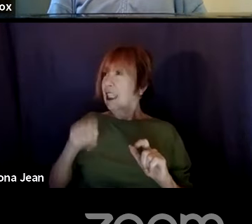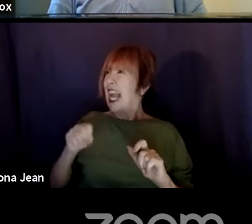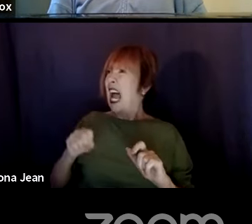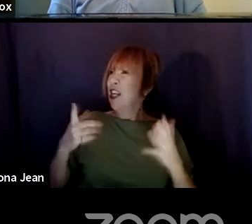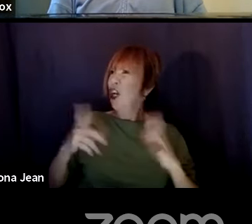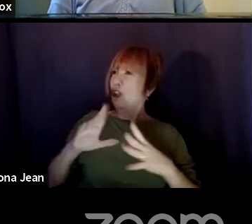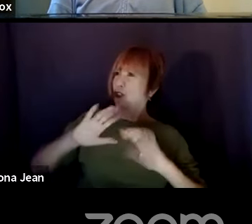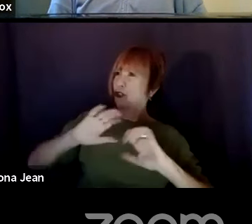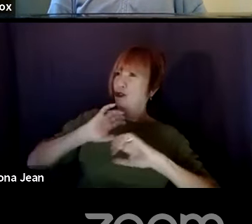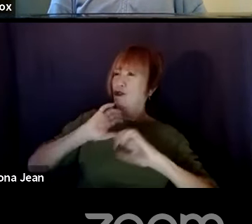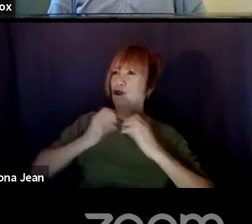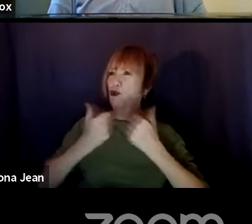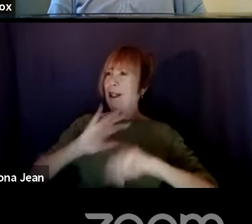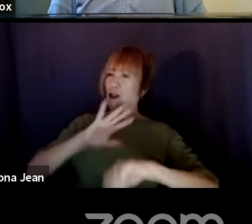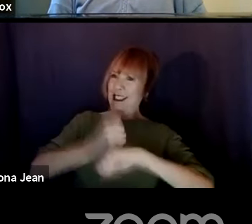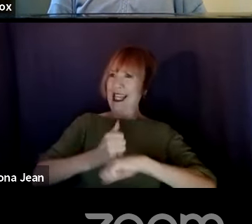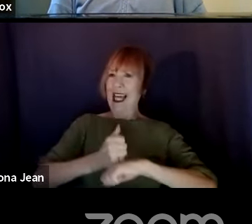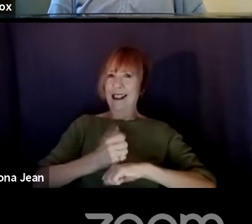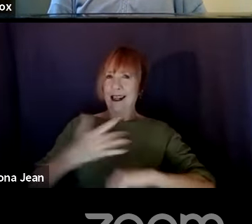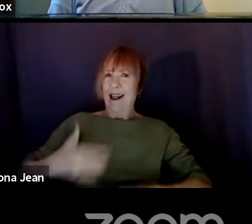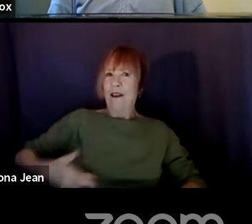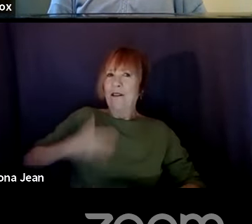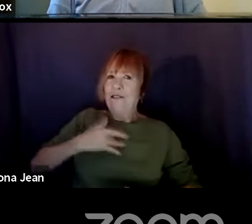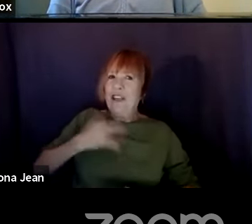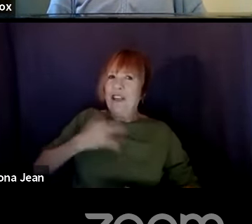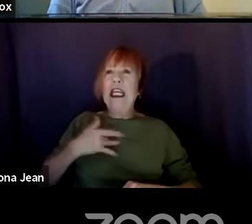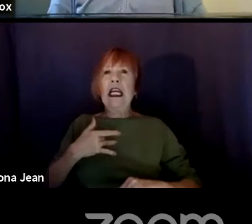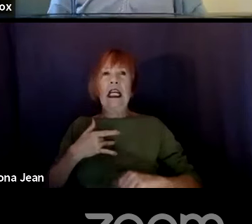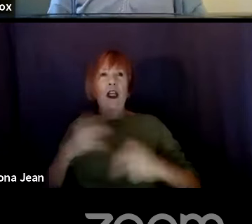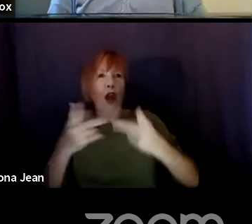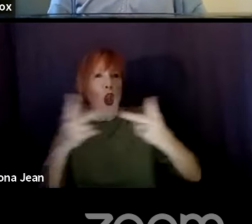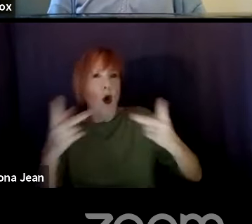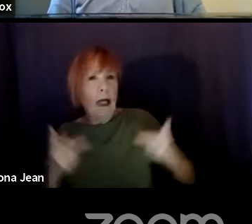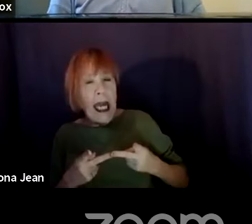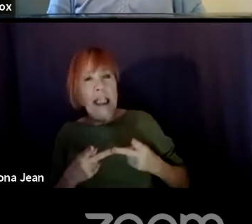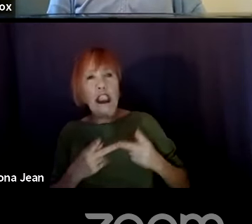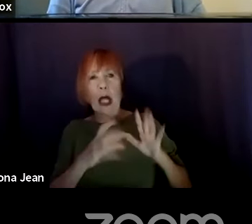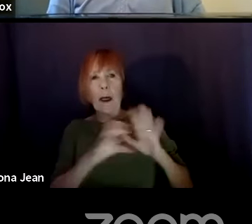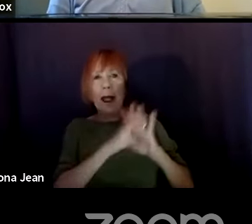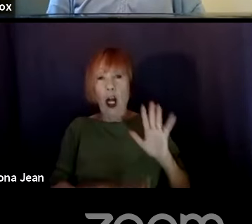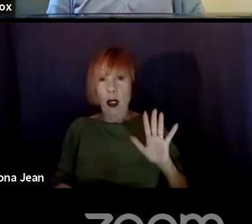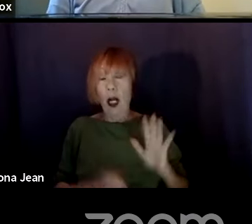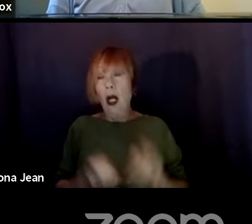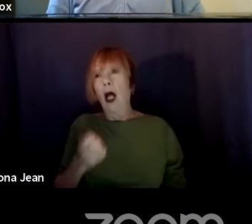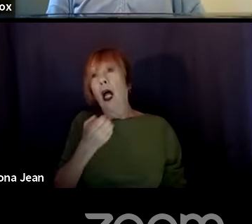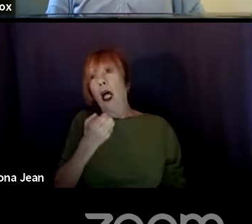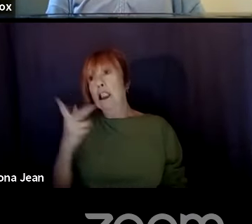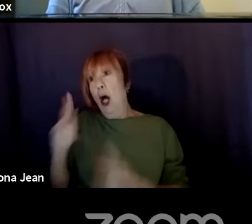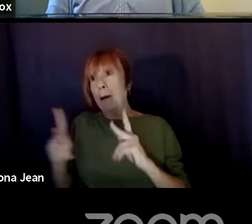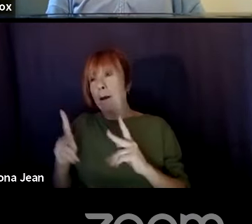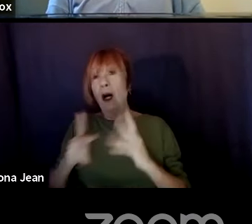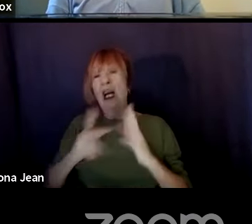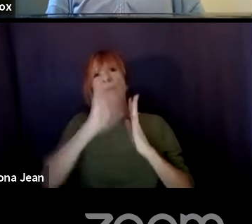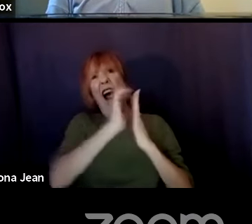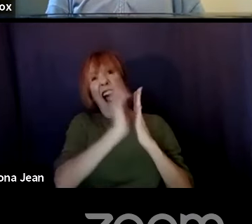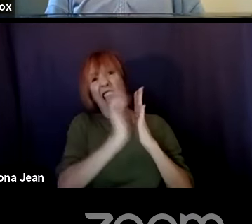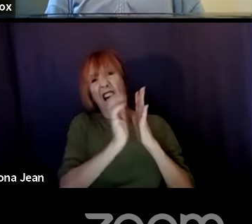and the location and what the characters are like. Like, some people can take an entire page filling up.